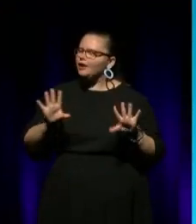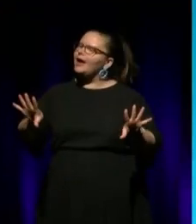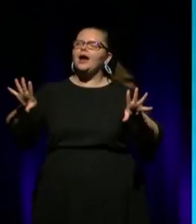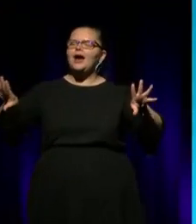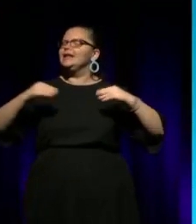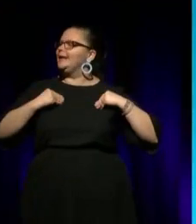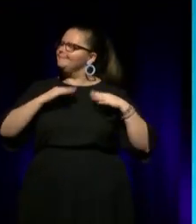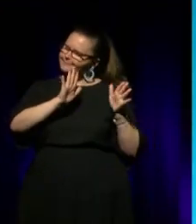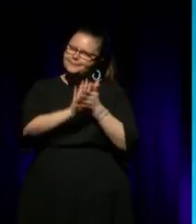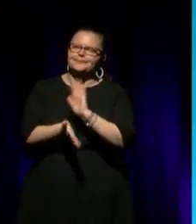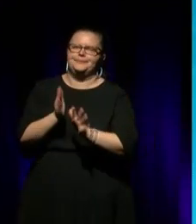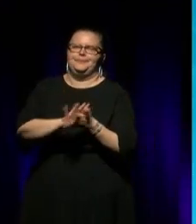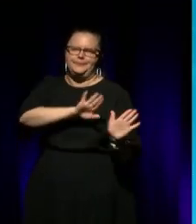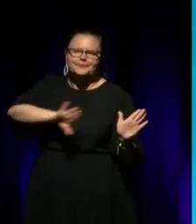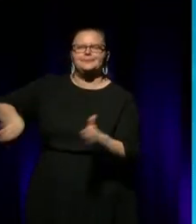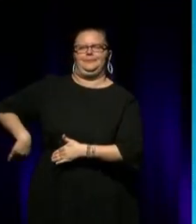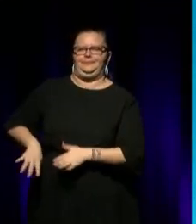accept it. Because... Because...